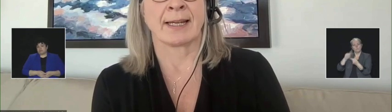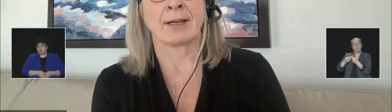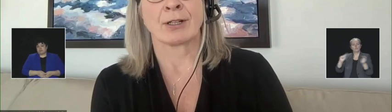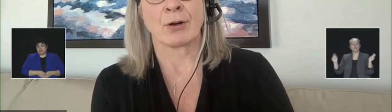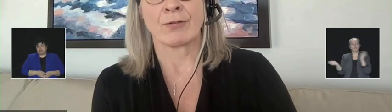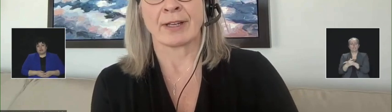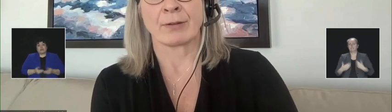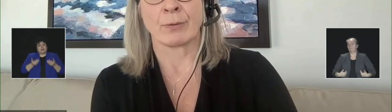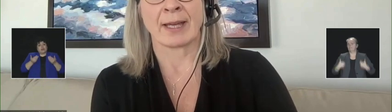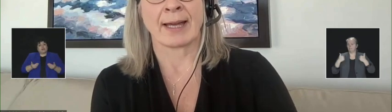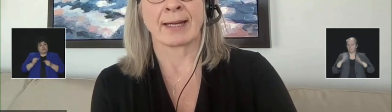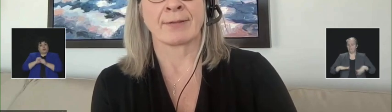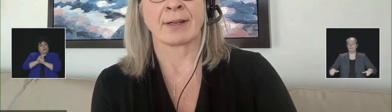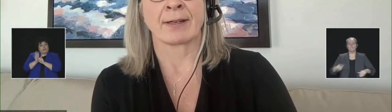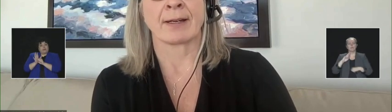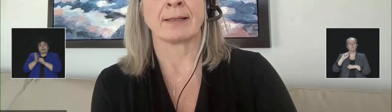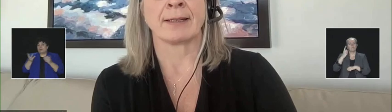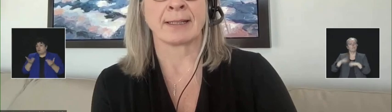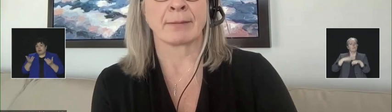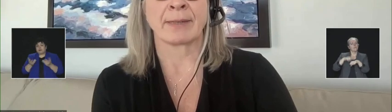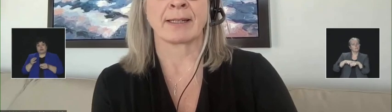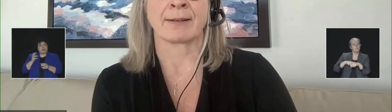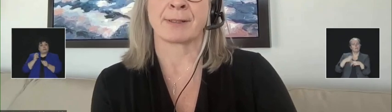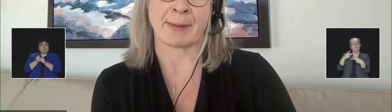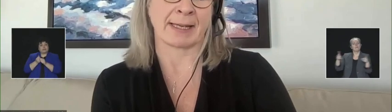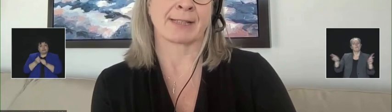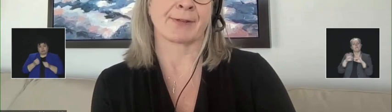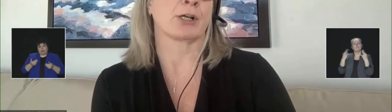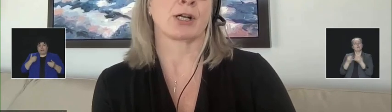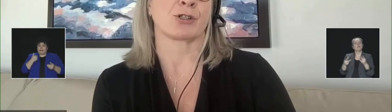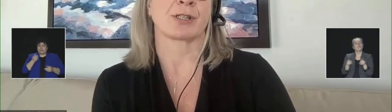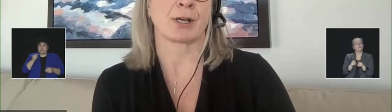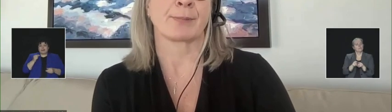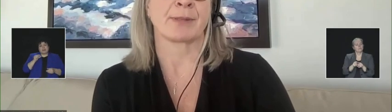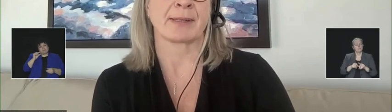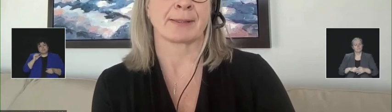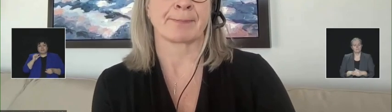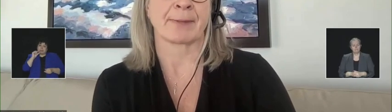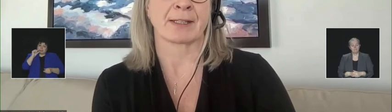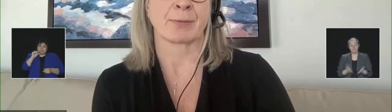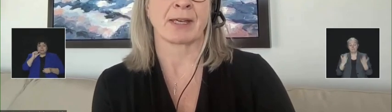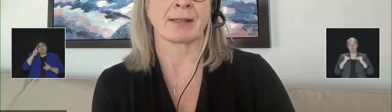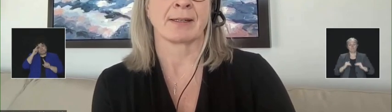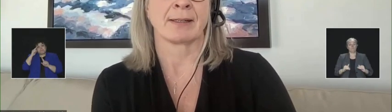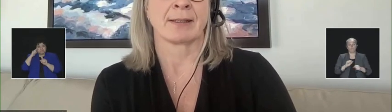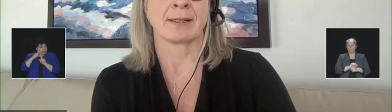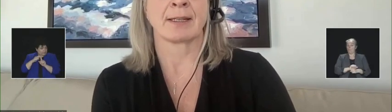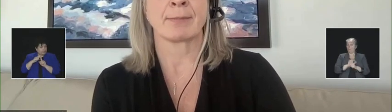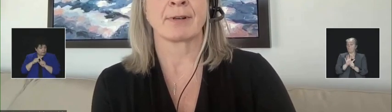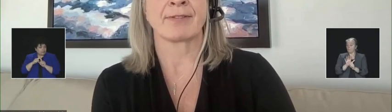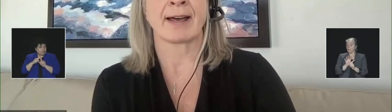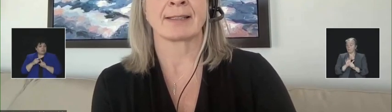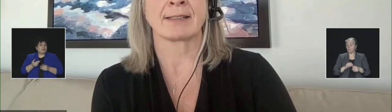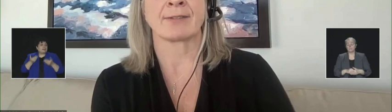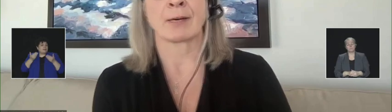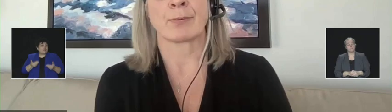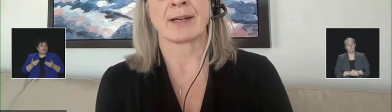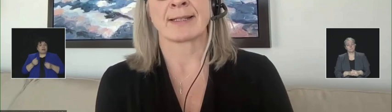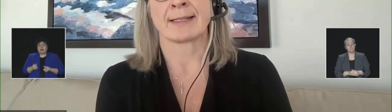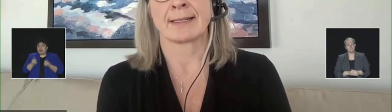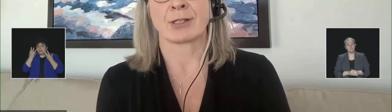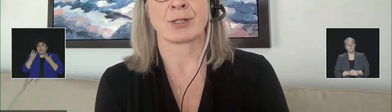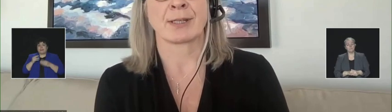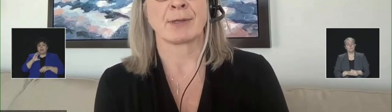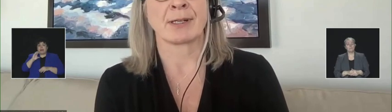Today on COVID, we have a little bit of space for cautious optimism. This week, the number of active